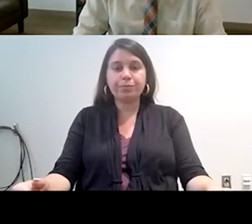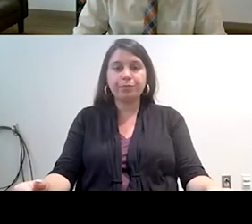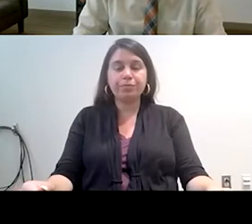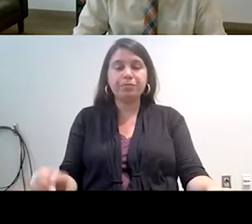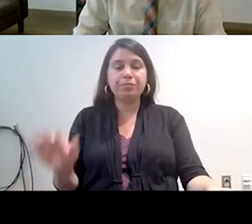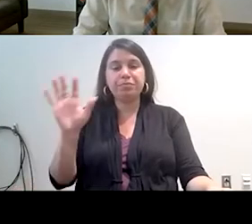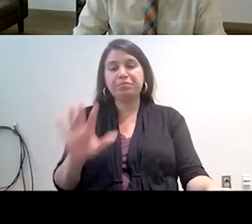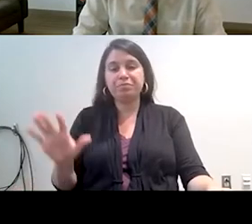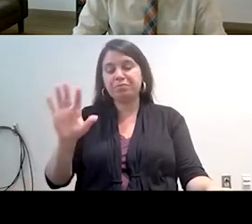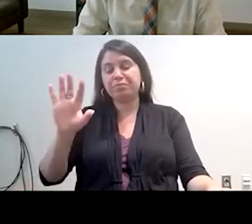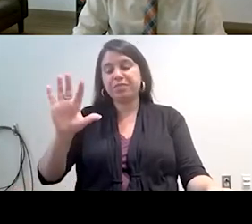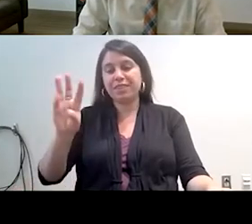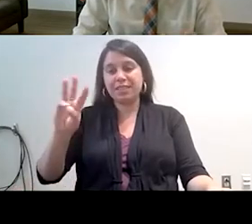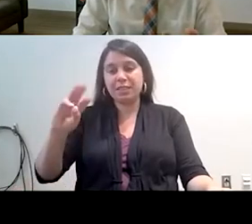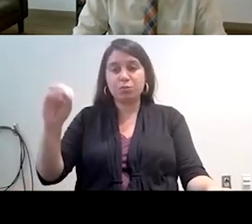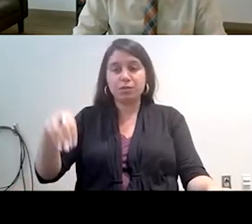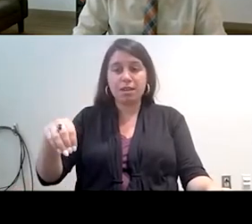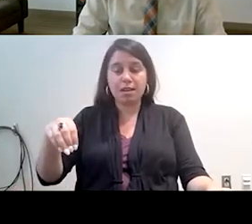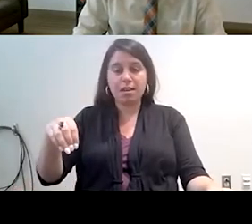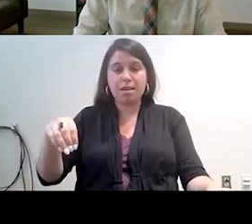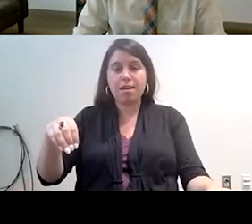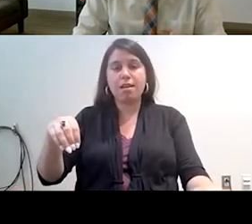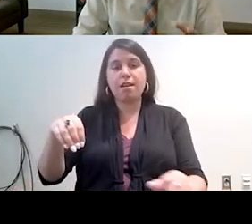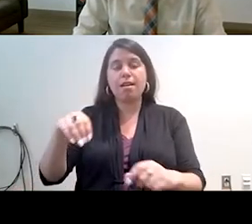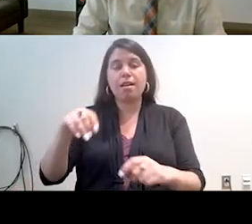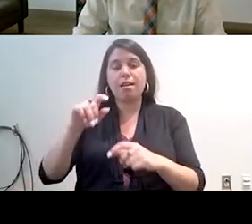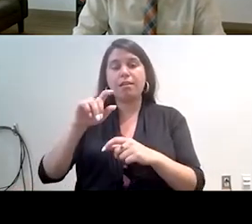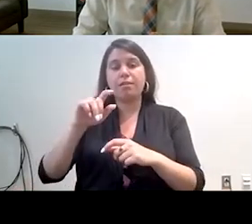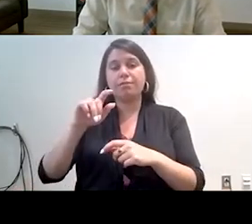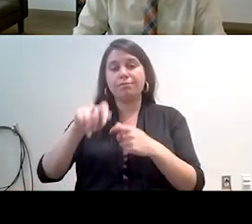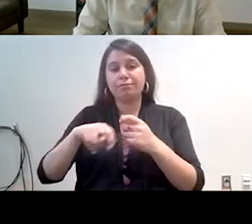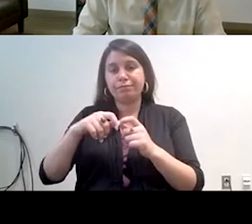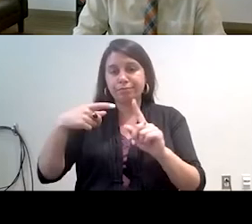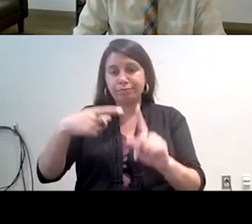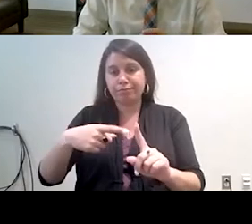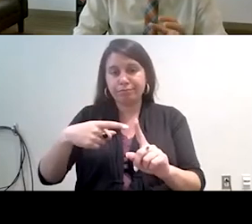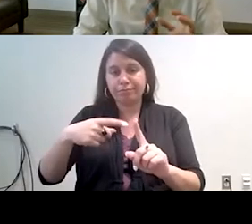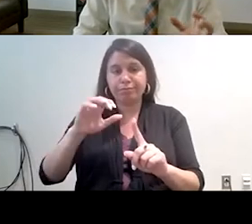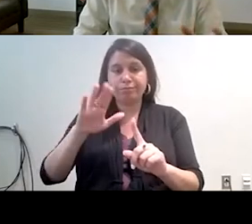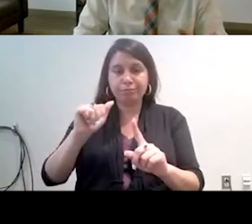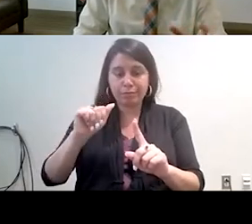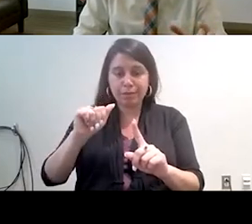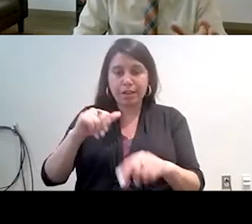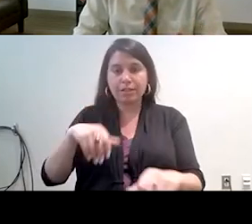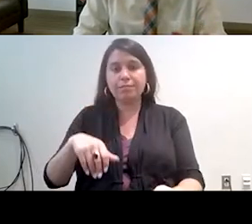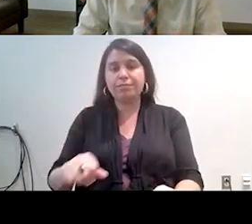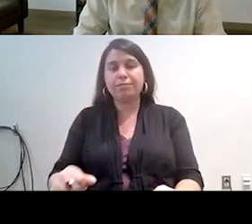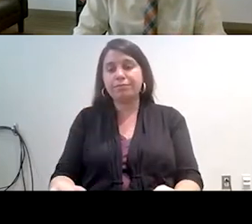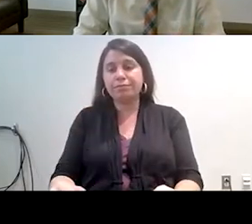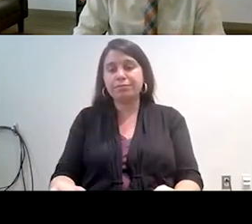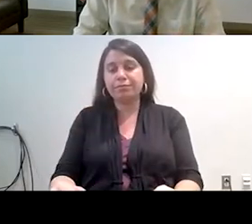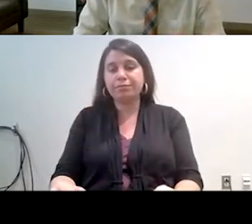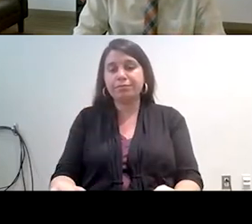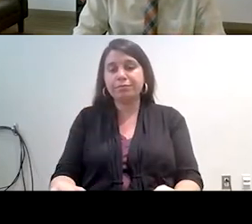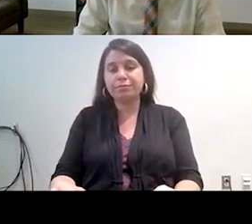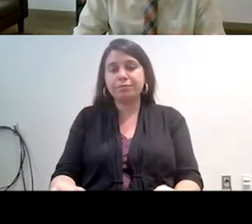almost 57% of the sample was of Cuban descent. We're very proud of that fact because like I said earlier, 66% of the Latinos in Miami are Cuban.